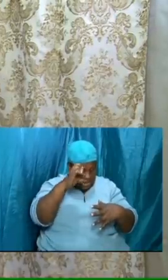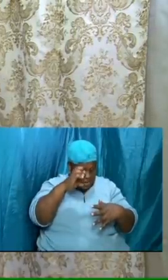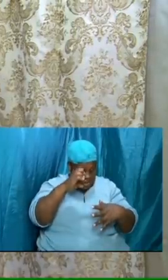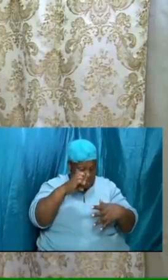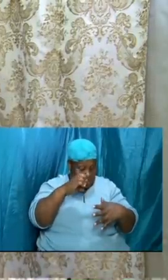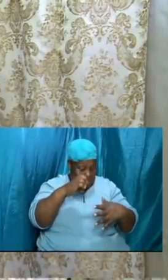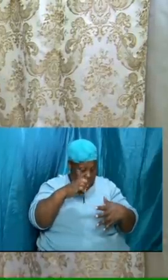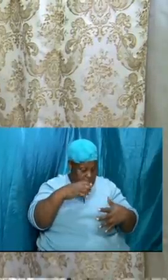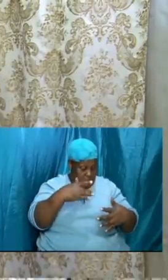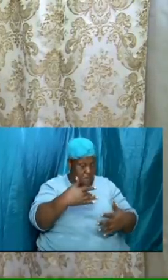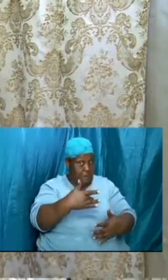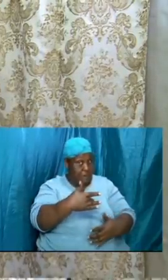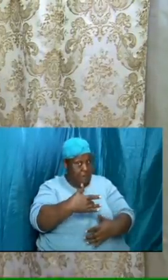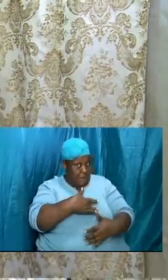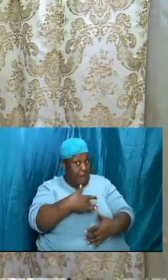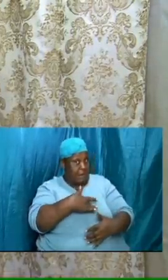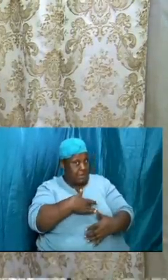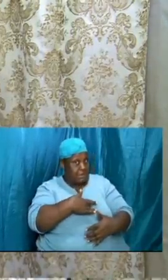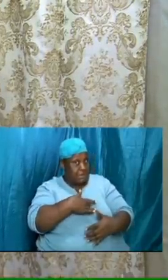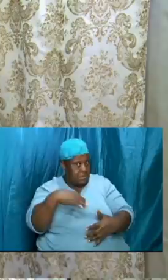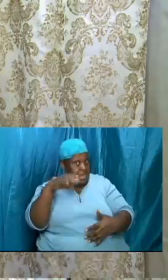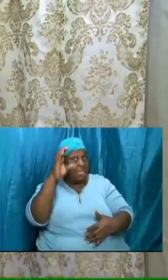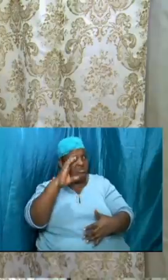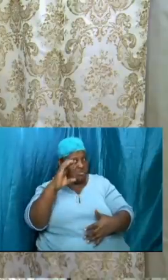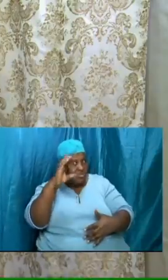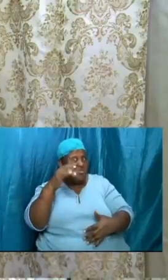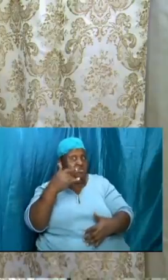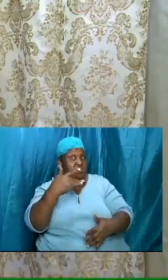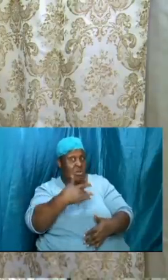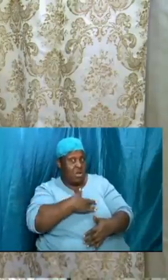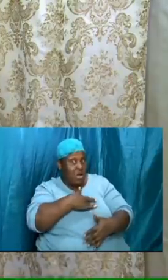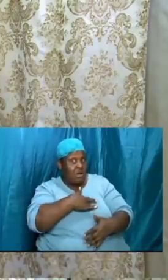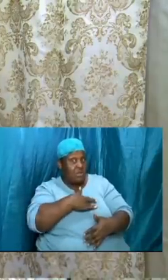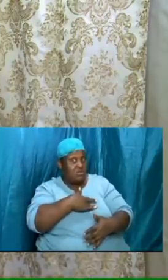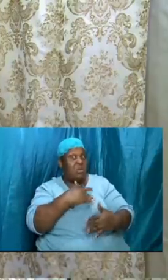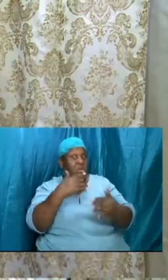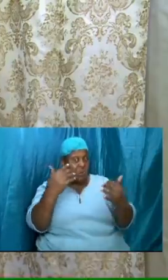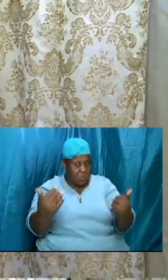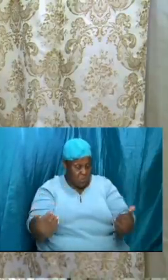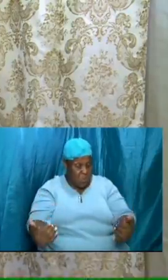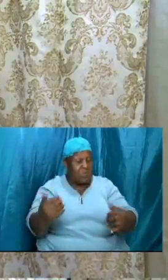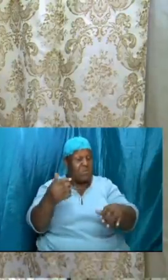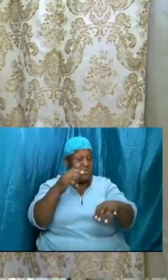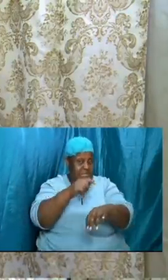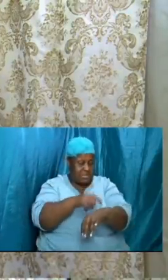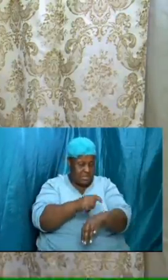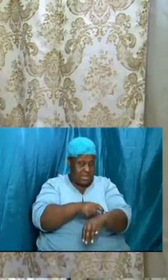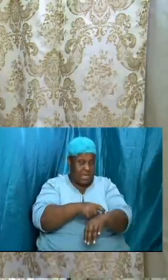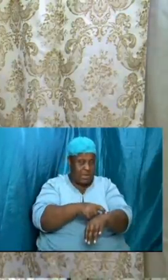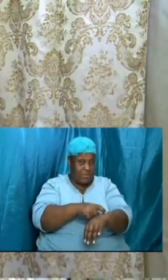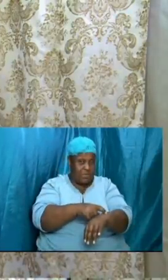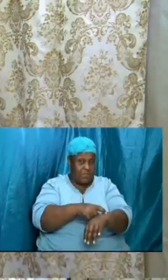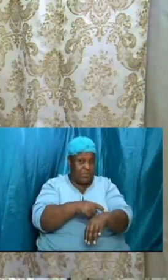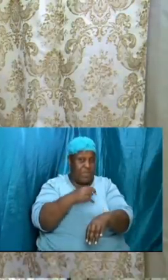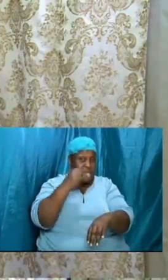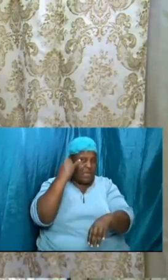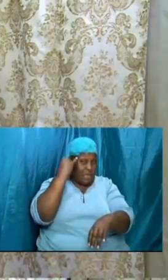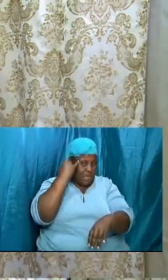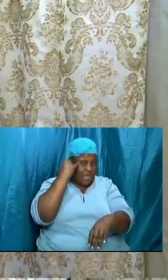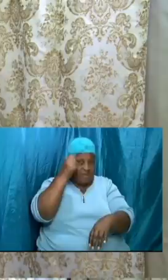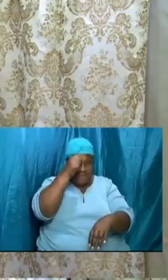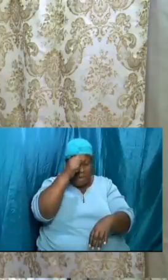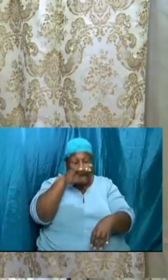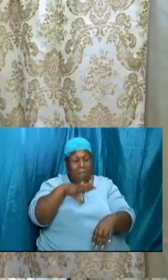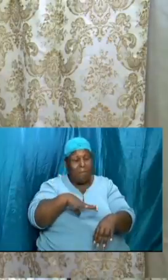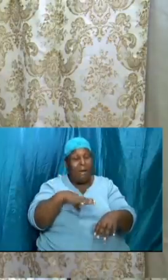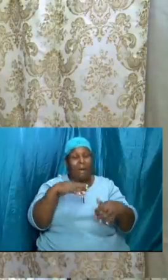the time to put our houses in order if a man has ought against